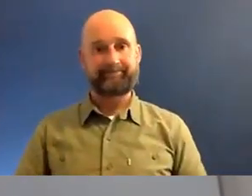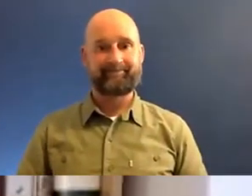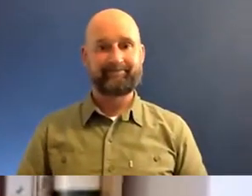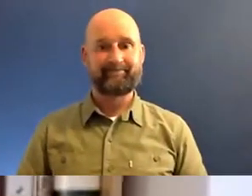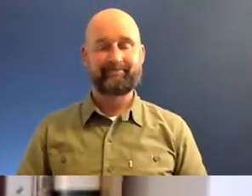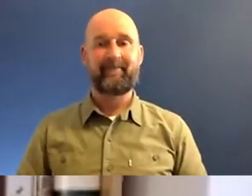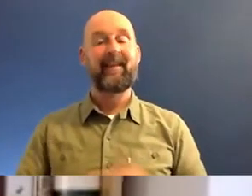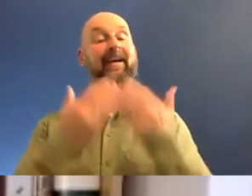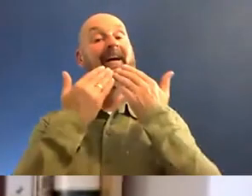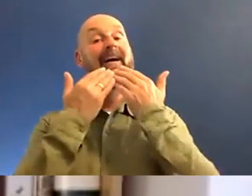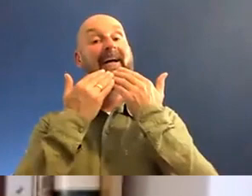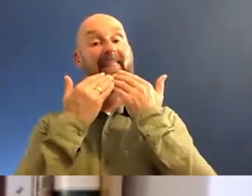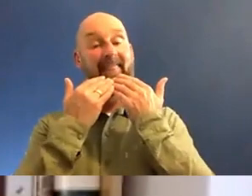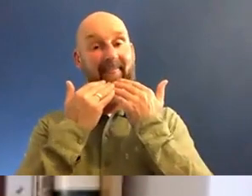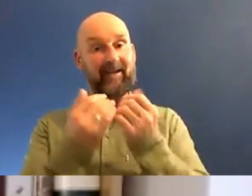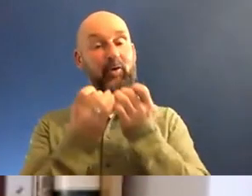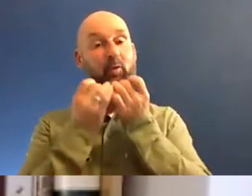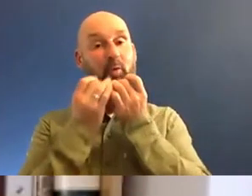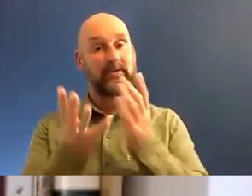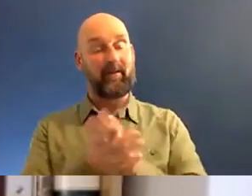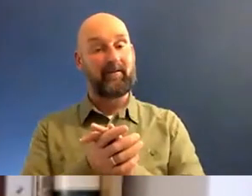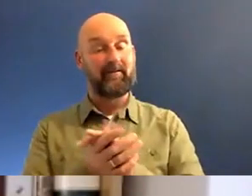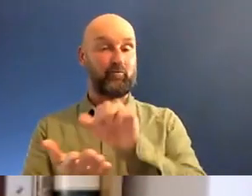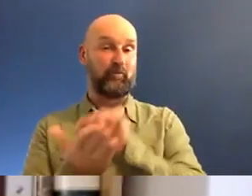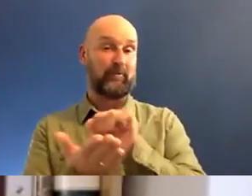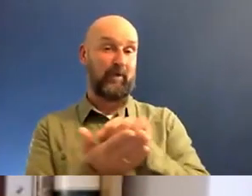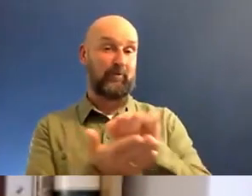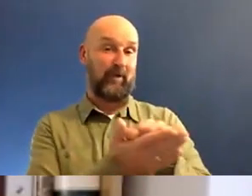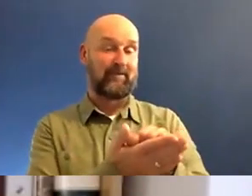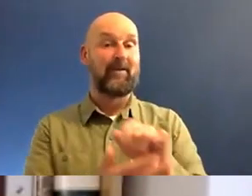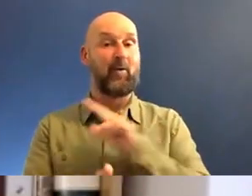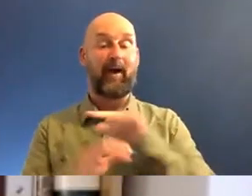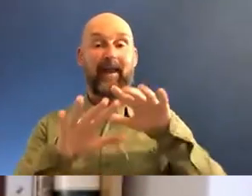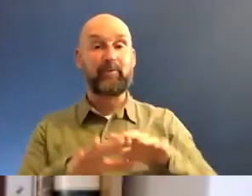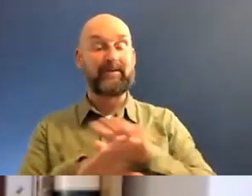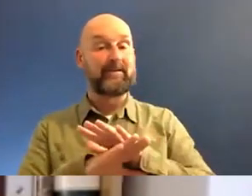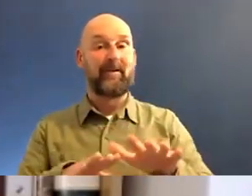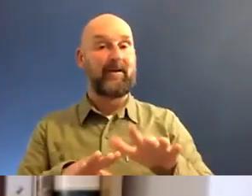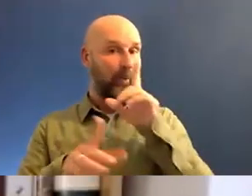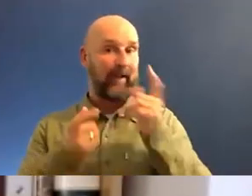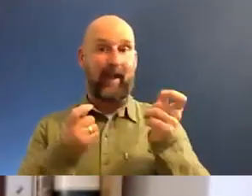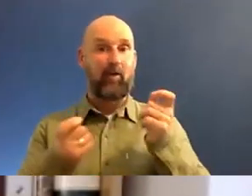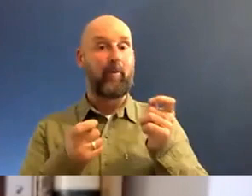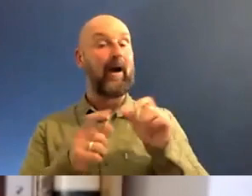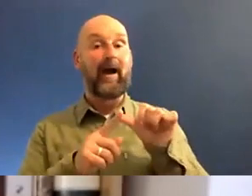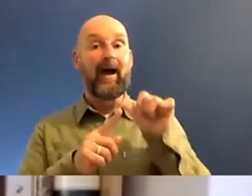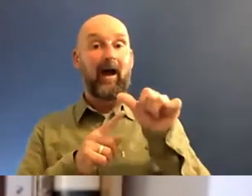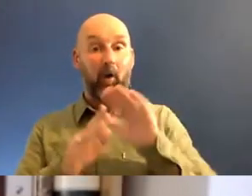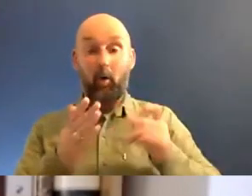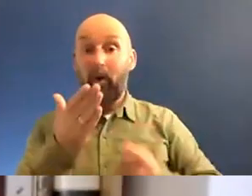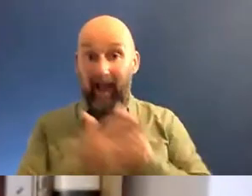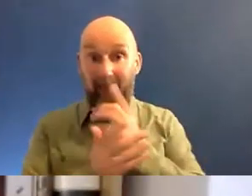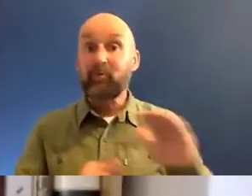Well, thank you very much for that wonderful sentiment. You're absolutely right. mean, certainly in Britain, we are not good at talking about what is going to happen to all of us.